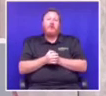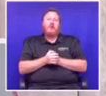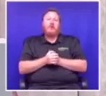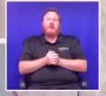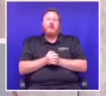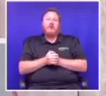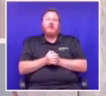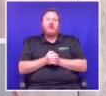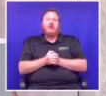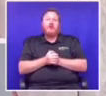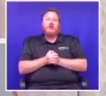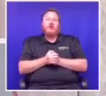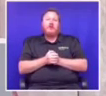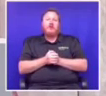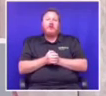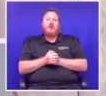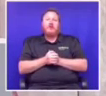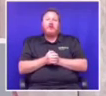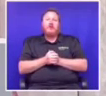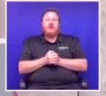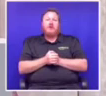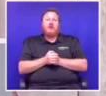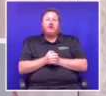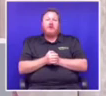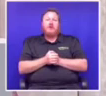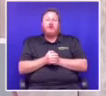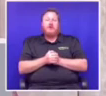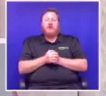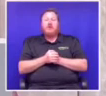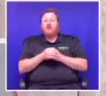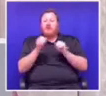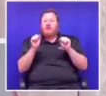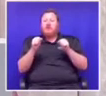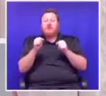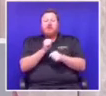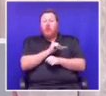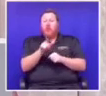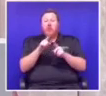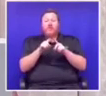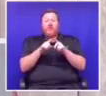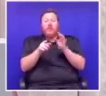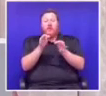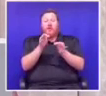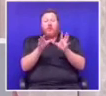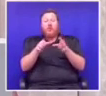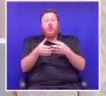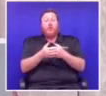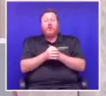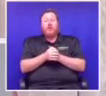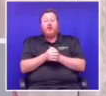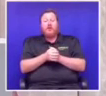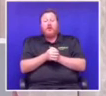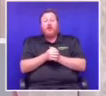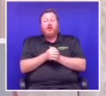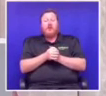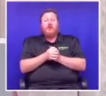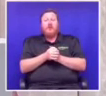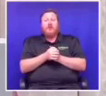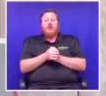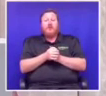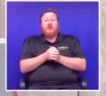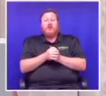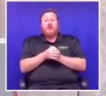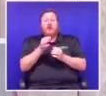and of course, as I said earlier, we're all from different parties, parties that have